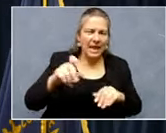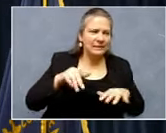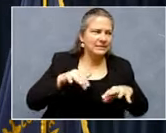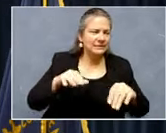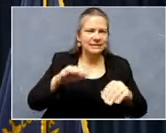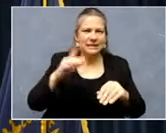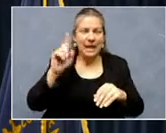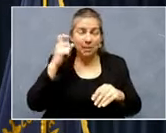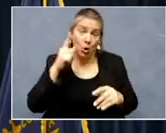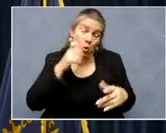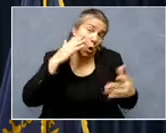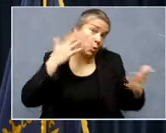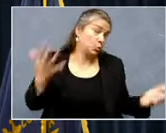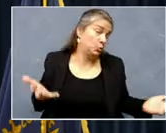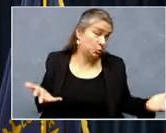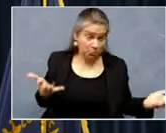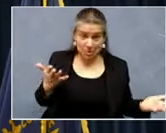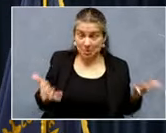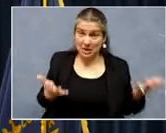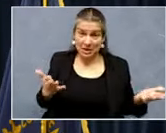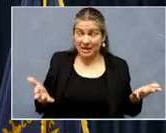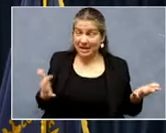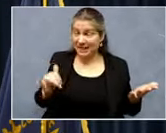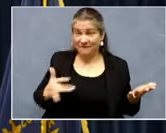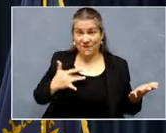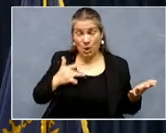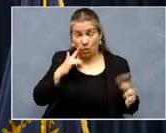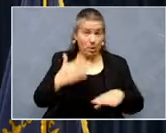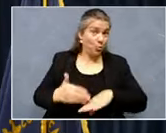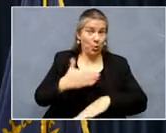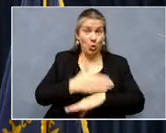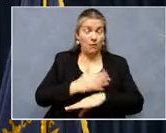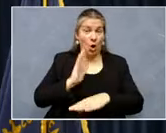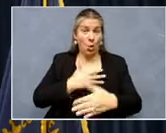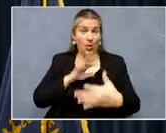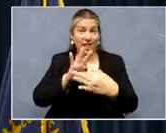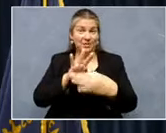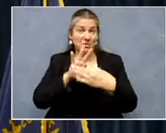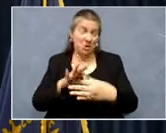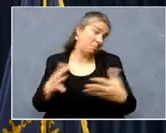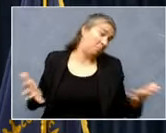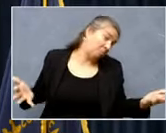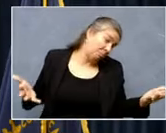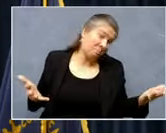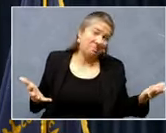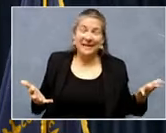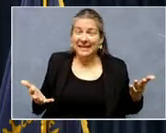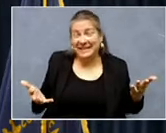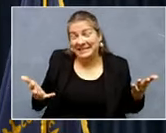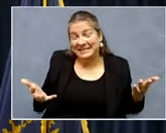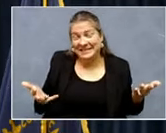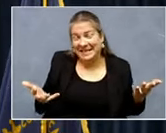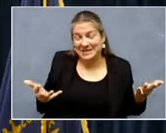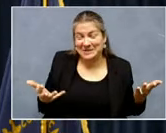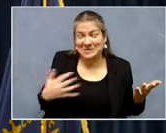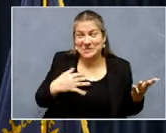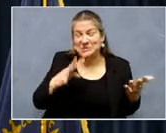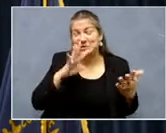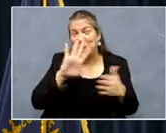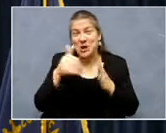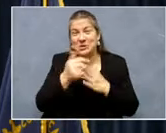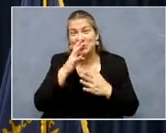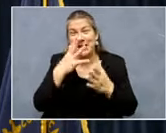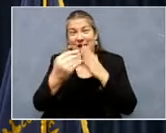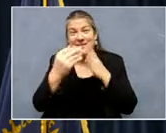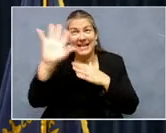knows, maybe, uh, uh, campus feel will, improve relations at, at different times. We can all talk outside where it's sunny. Maybe it'll bring